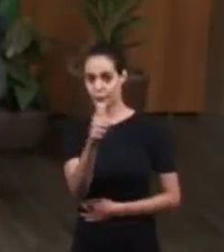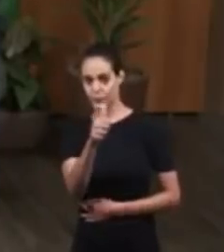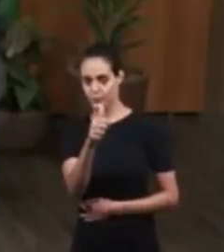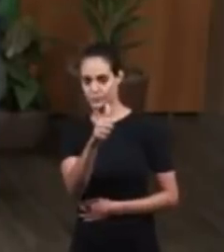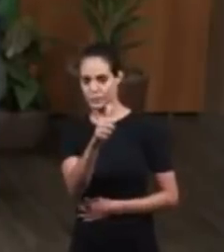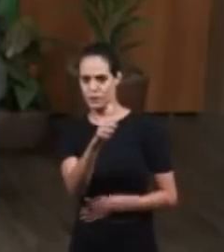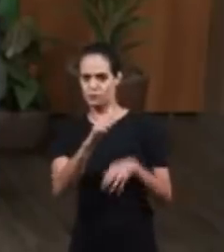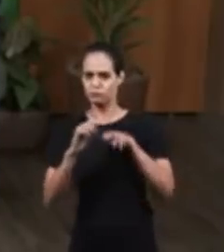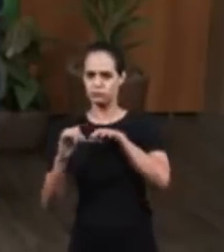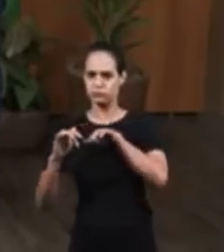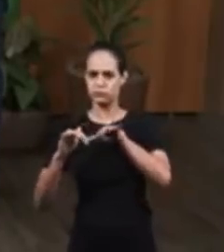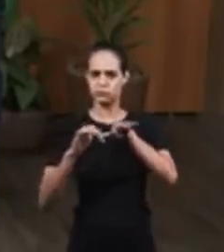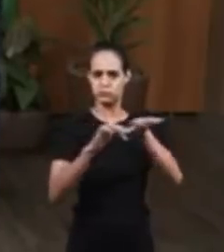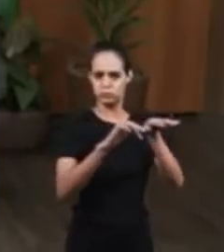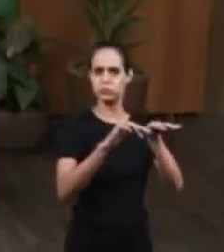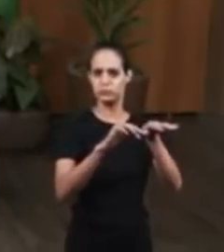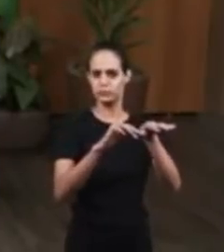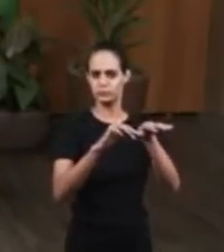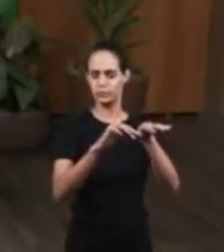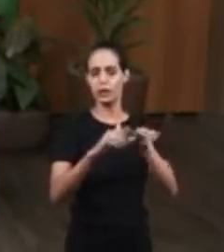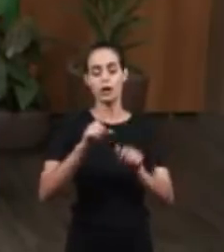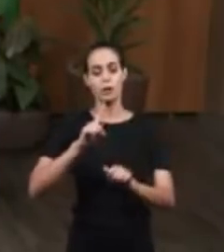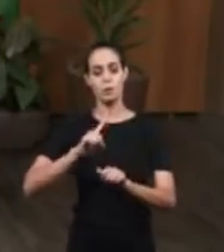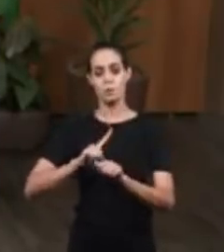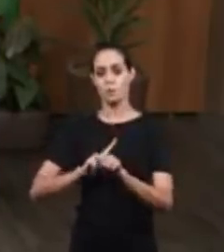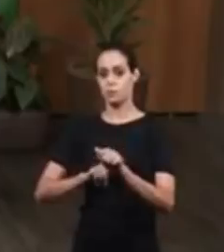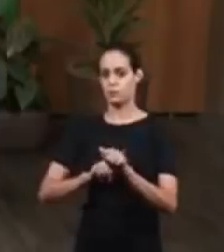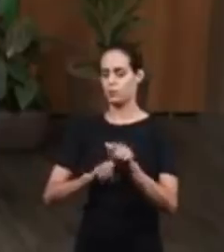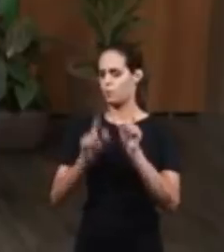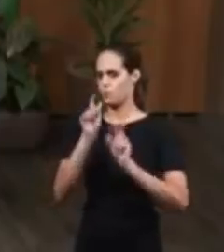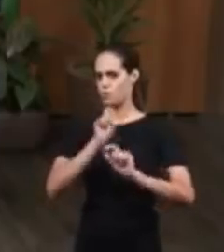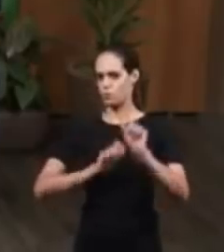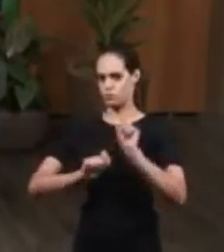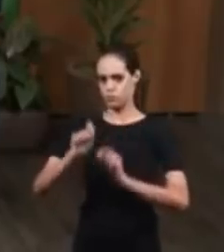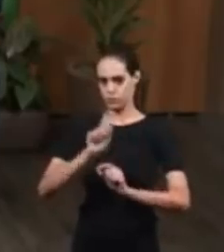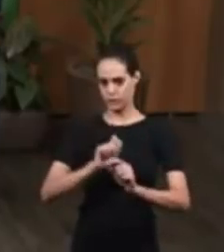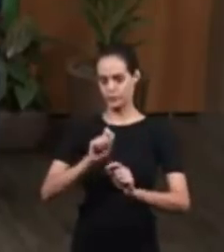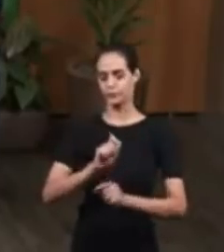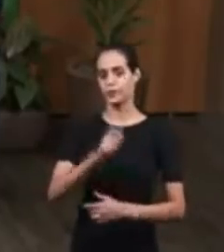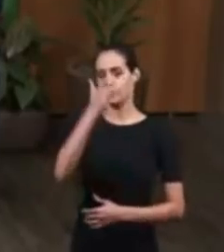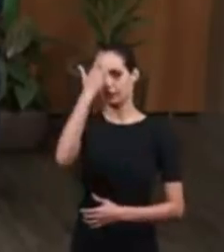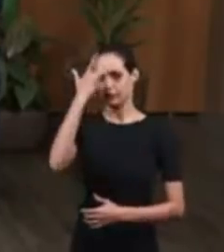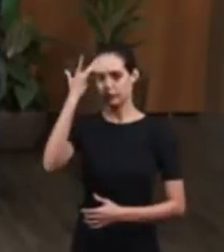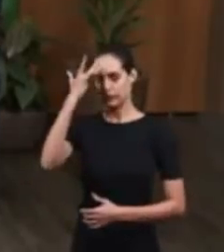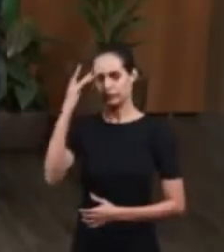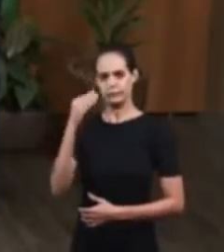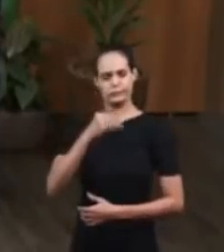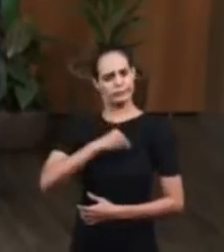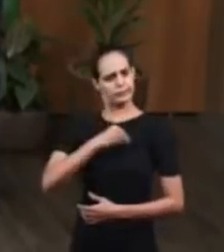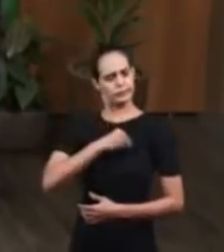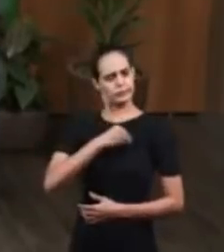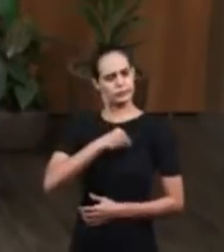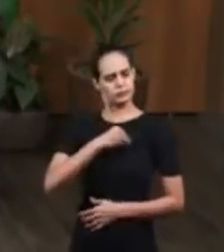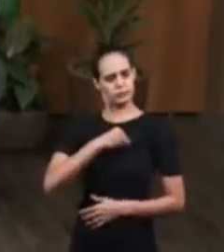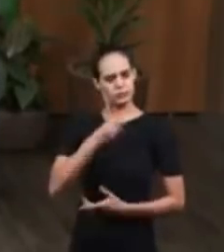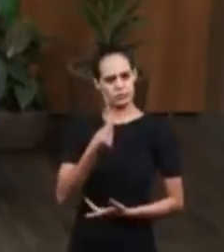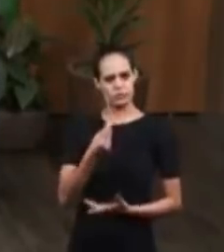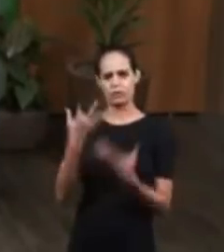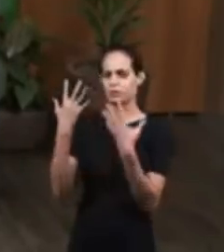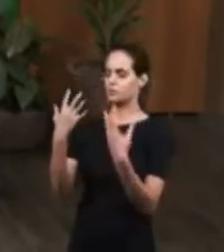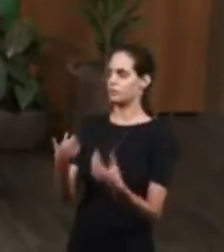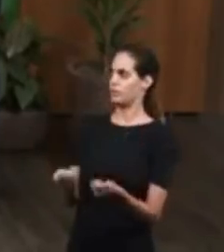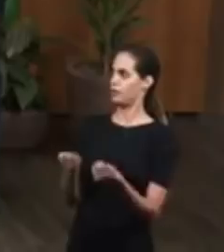Many receive a blessing and they go on their way. The sinner lives